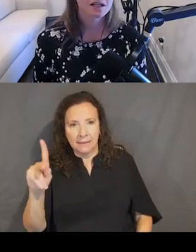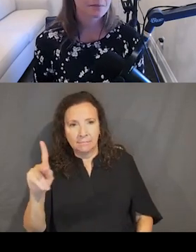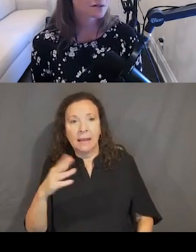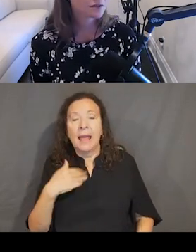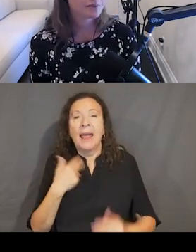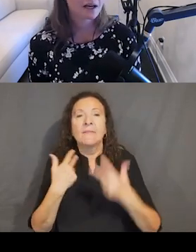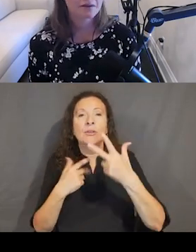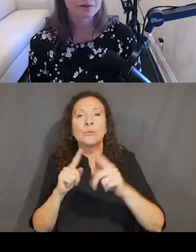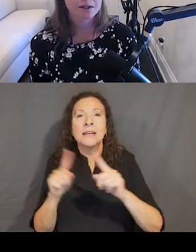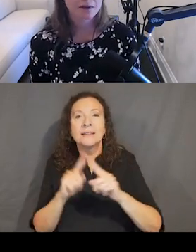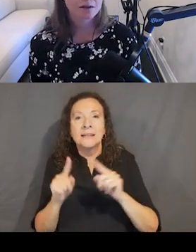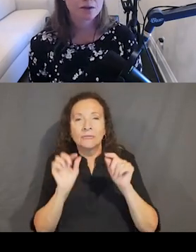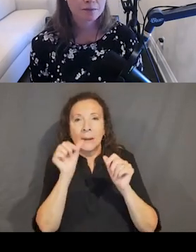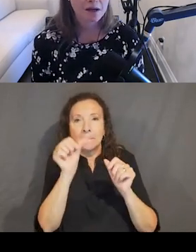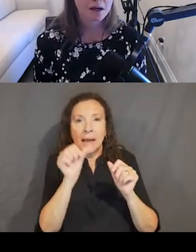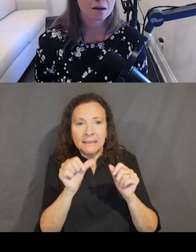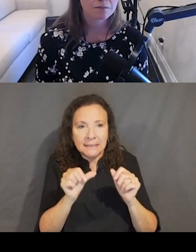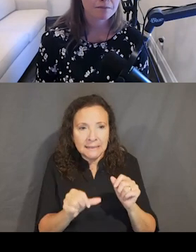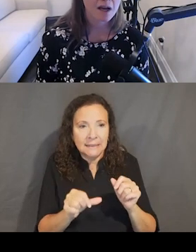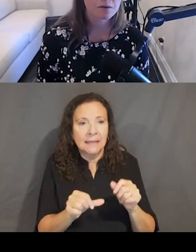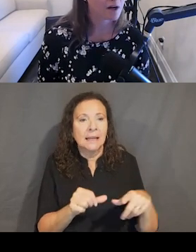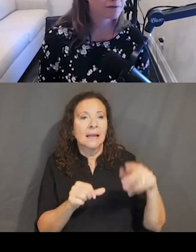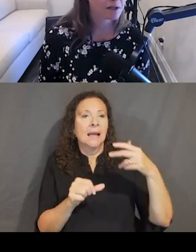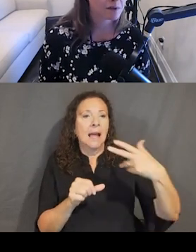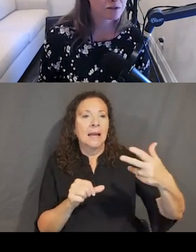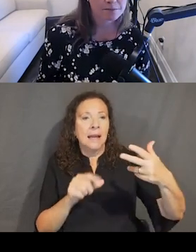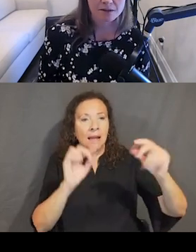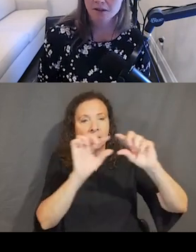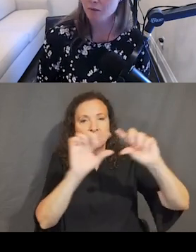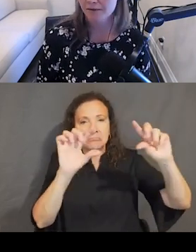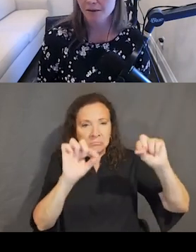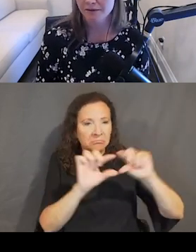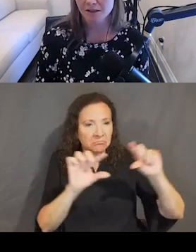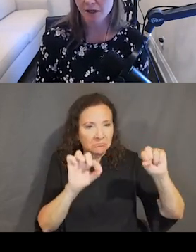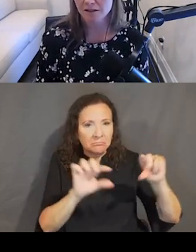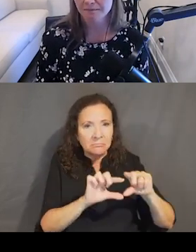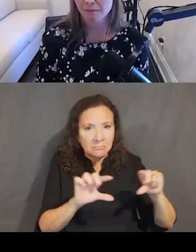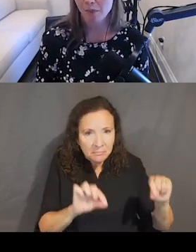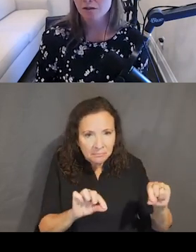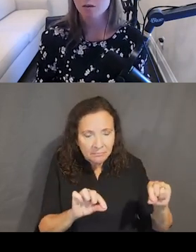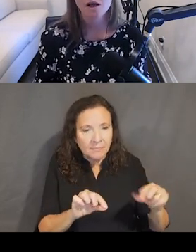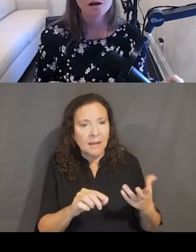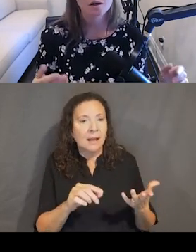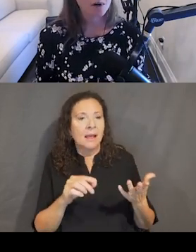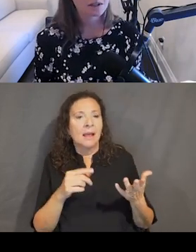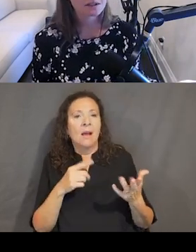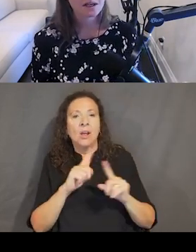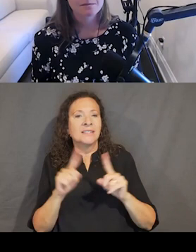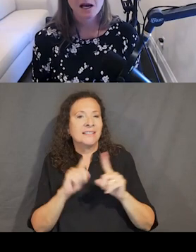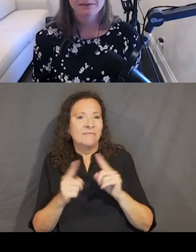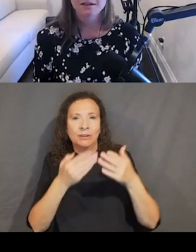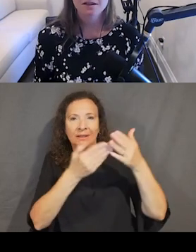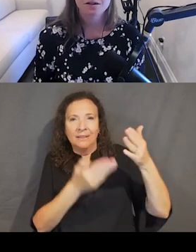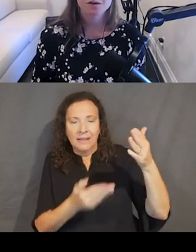I've got a checkbox group. I have a radio button group. I have a wireframe of a dropdown and a wireframe of a text box. So components